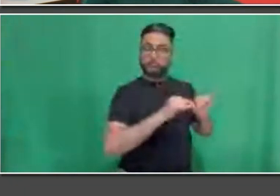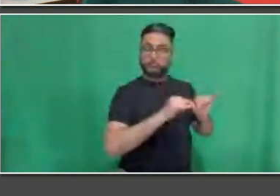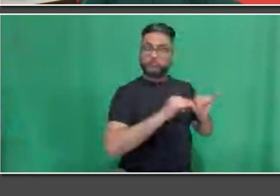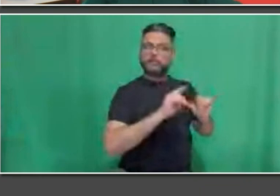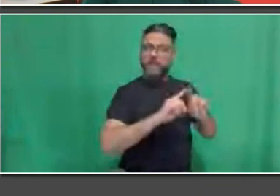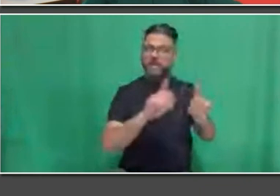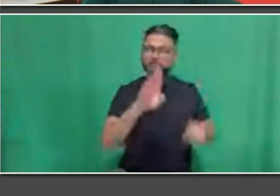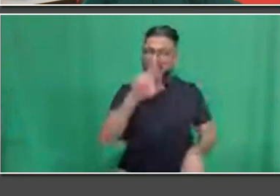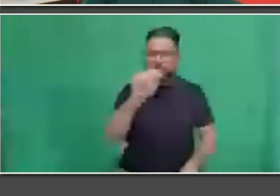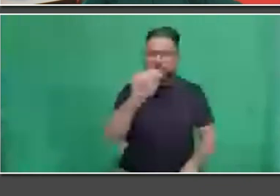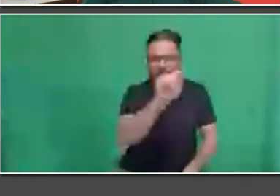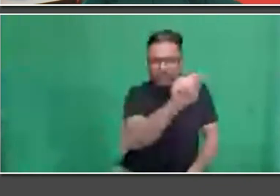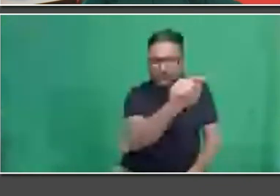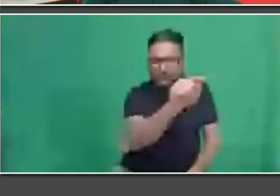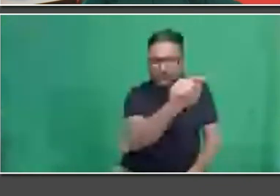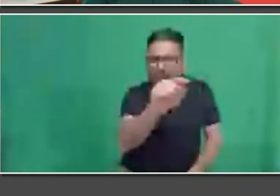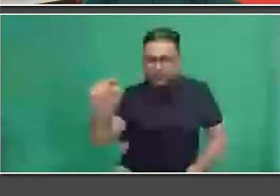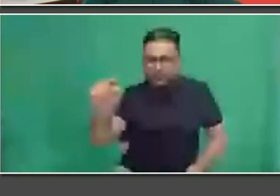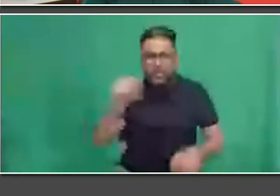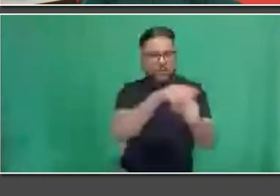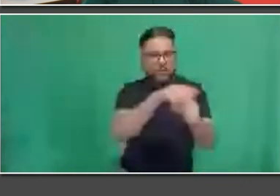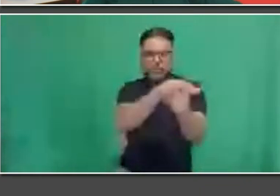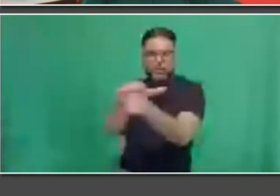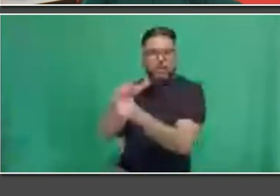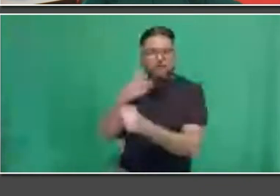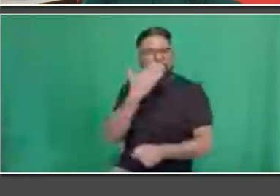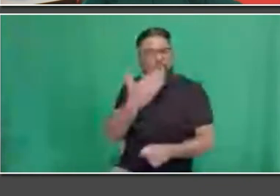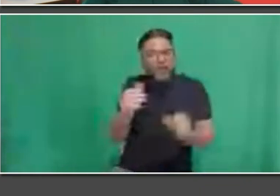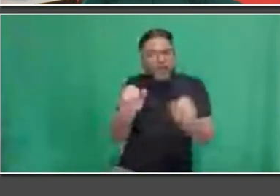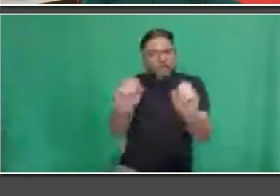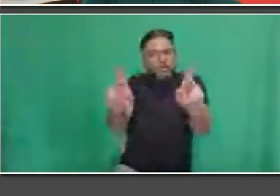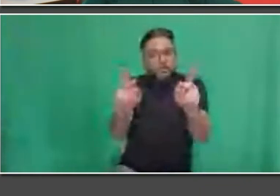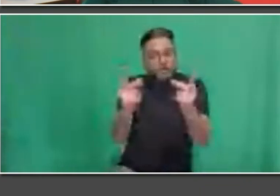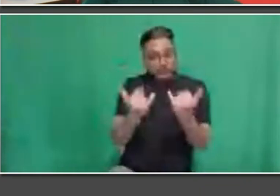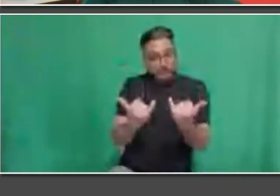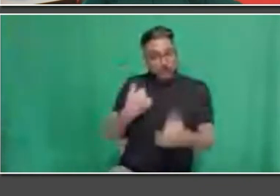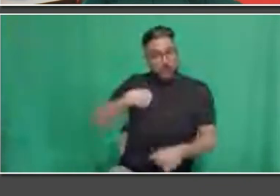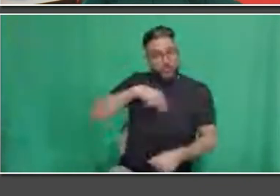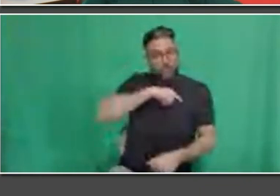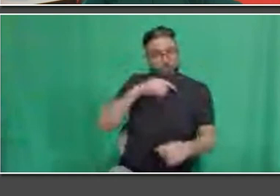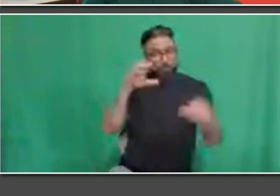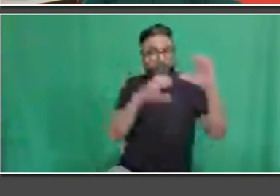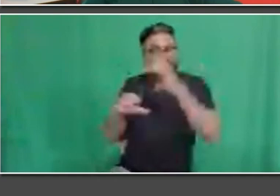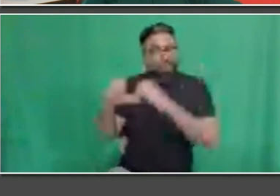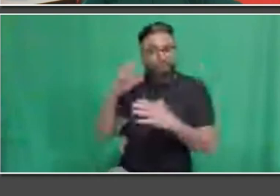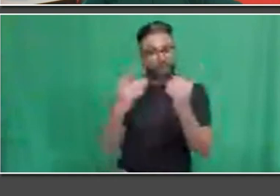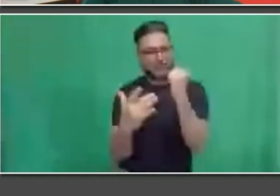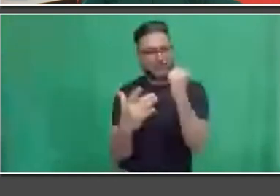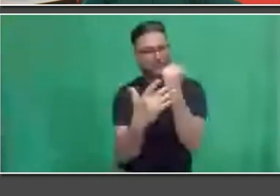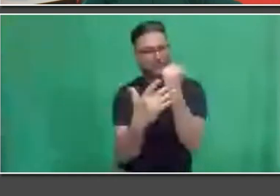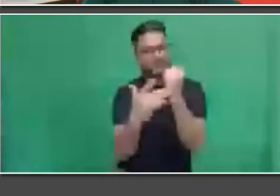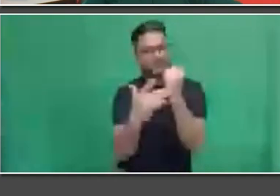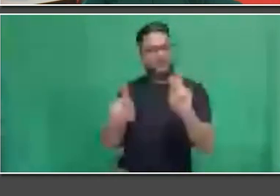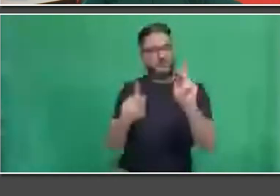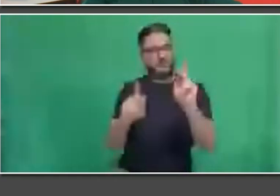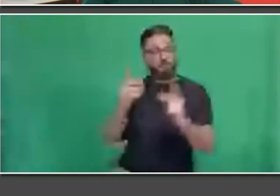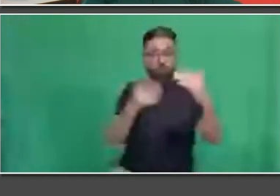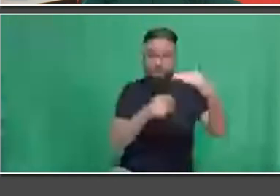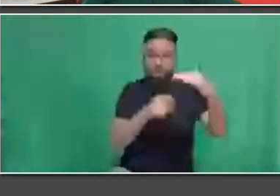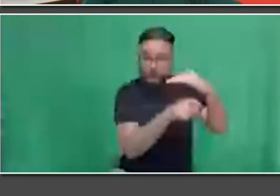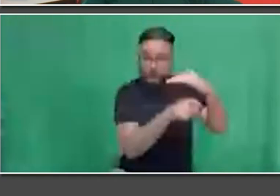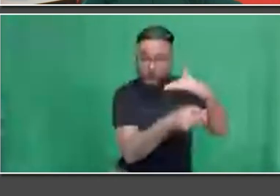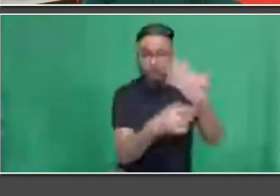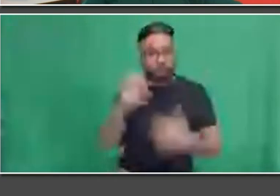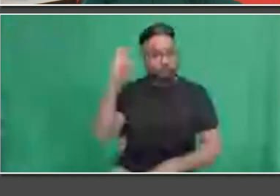people to work in our two rail divisions. That's both on the subway and the streetcar side. Traction power electrification, power distribution